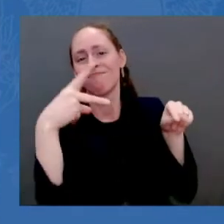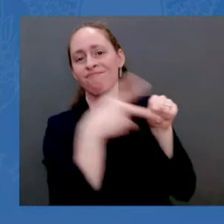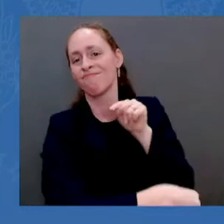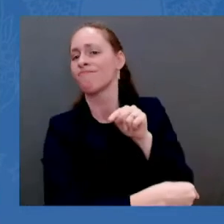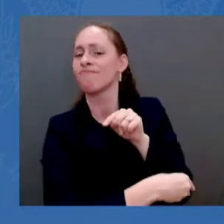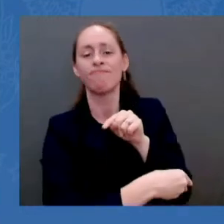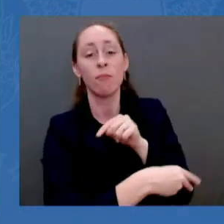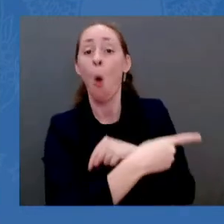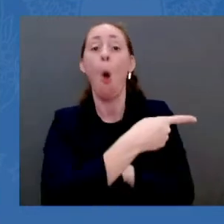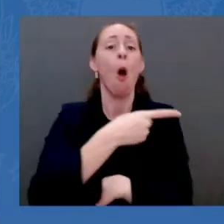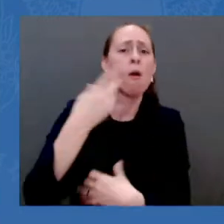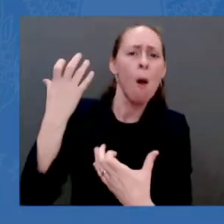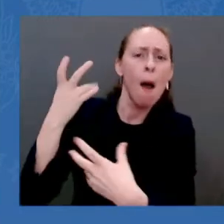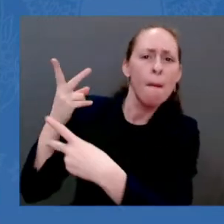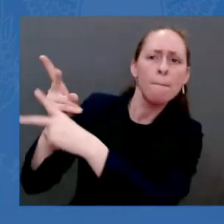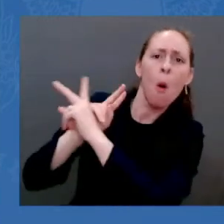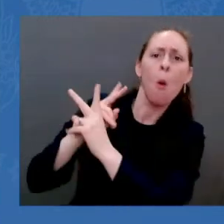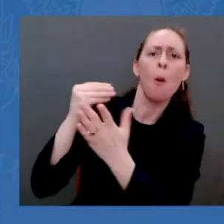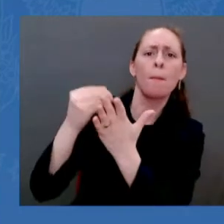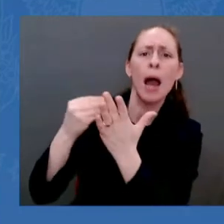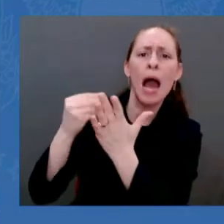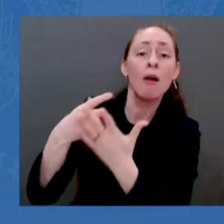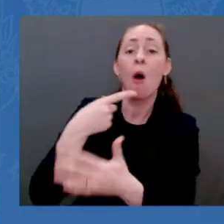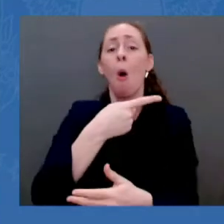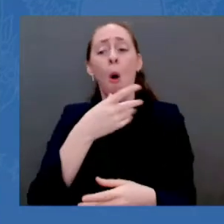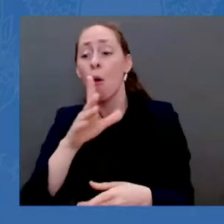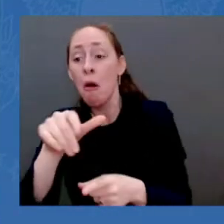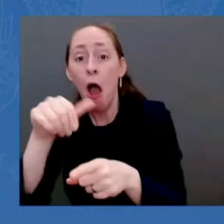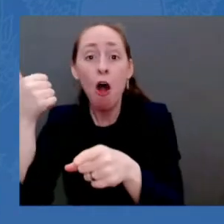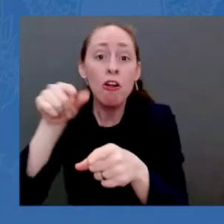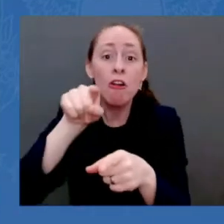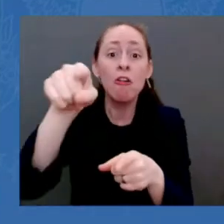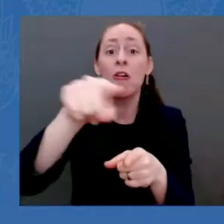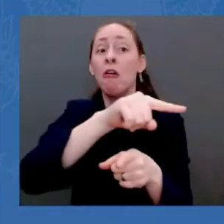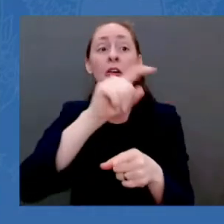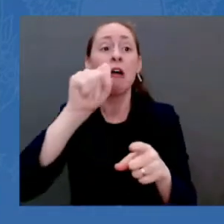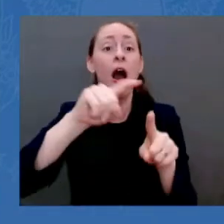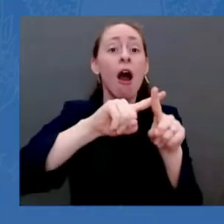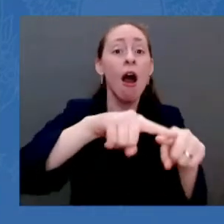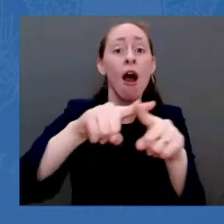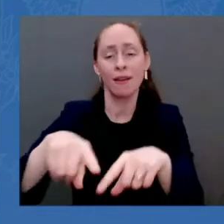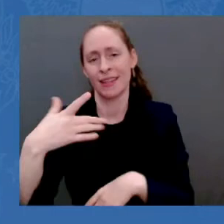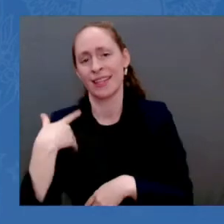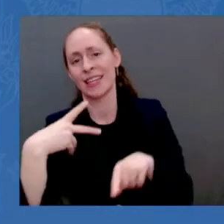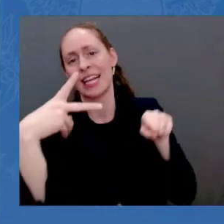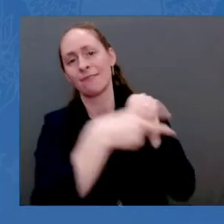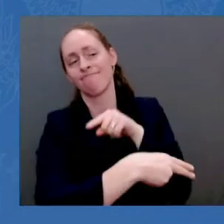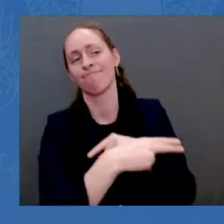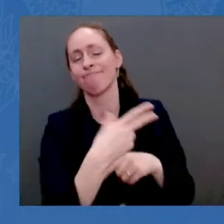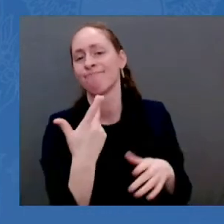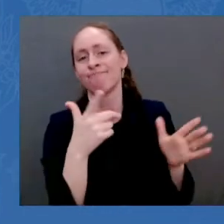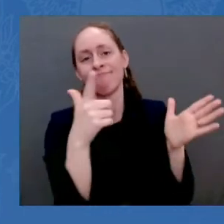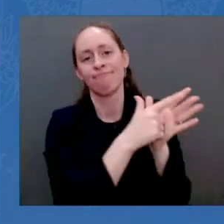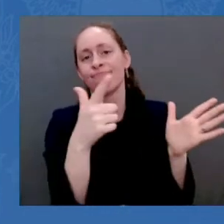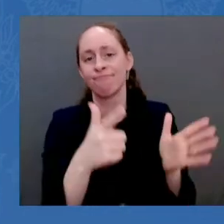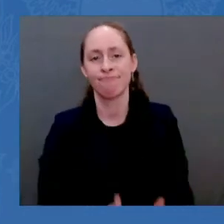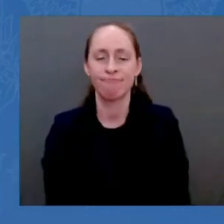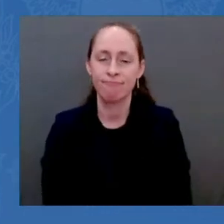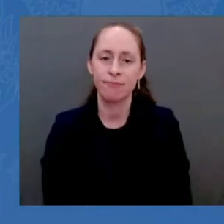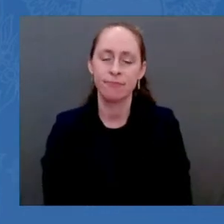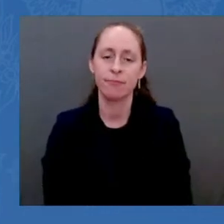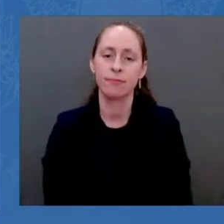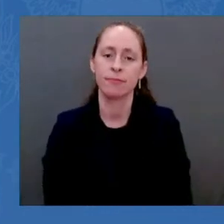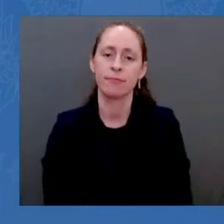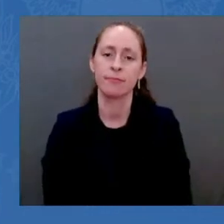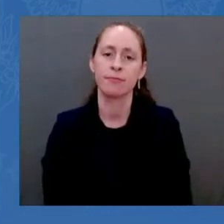European markets either. Starting tomorrow and continuing in the days ahead, we'll also impose sanctions on Russia's elites